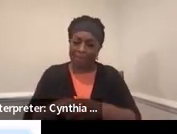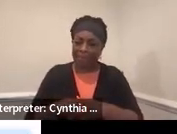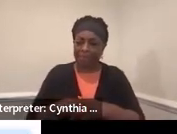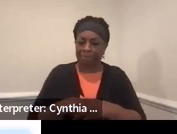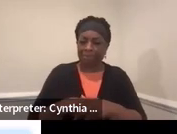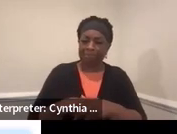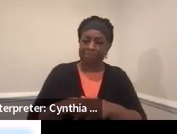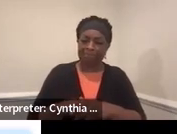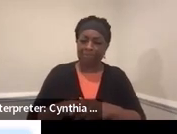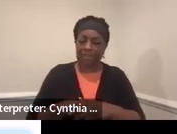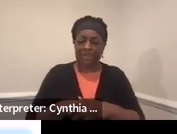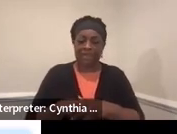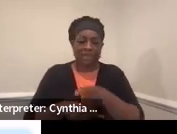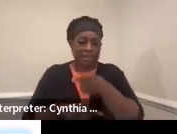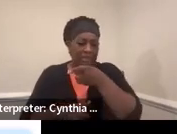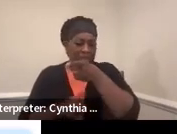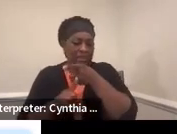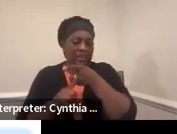Very important.